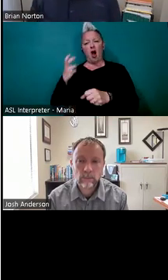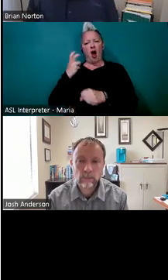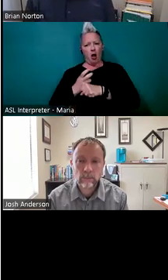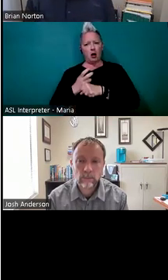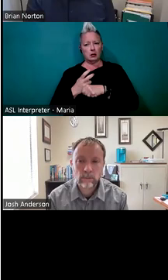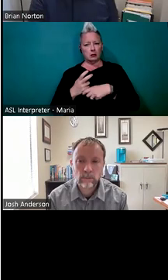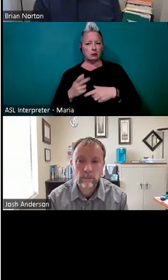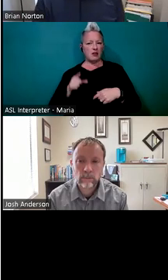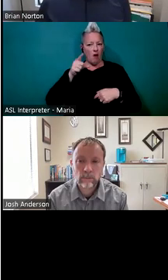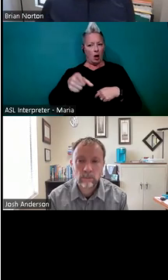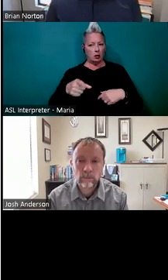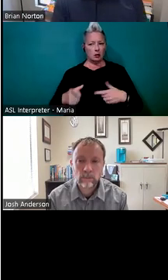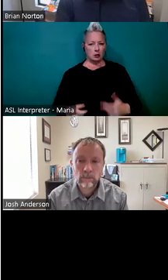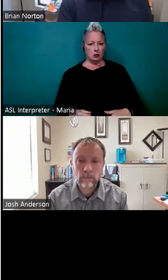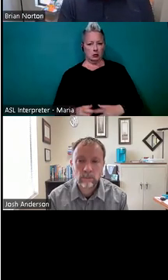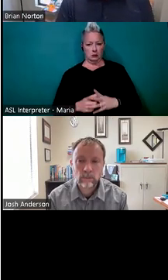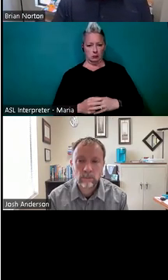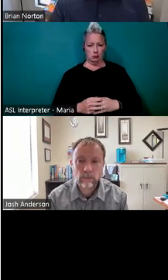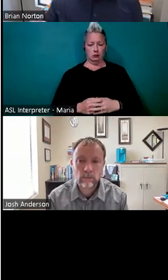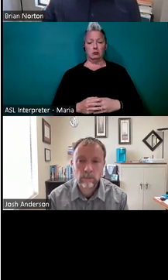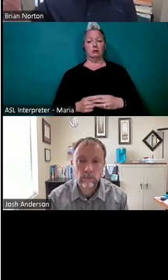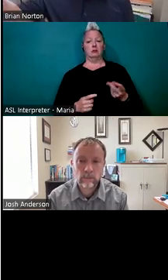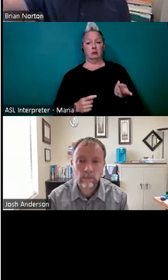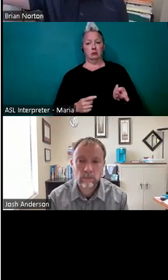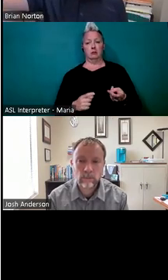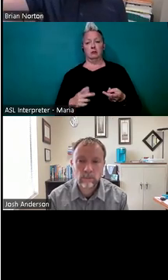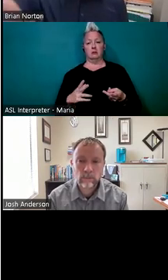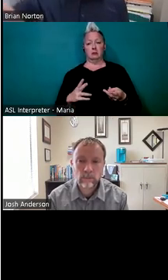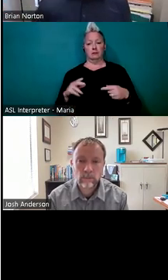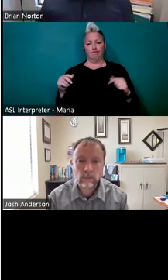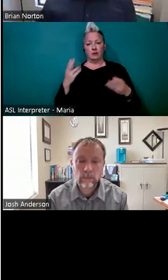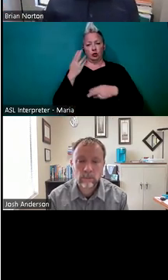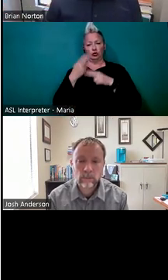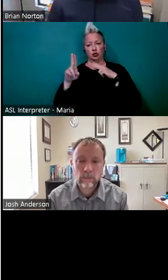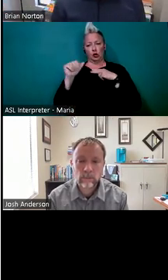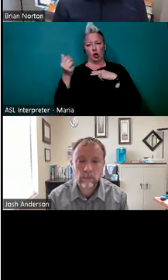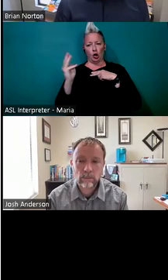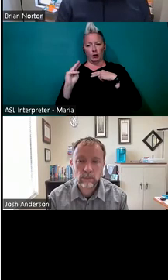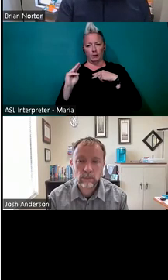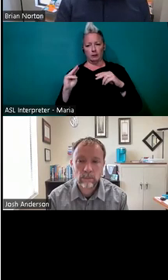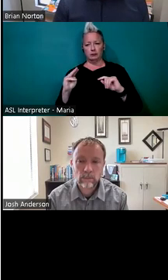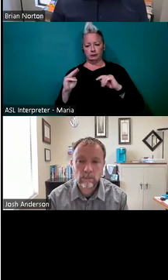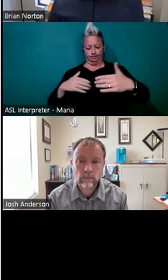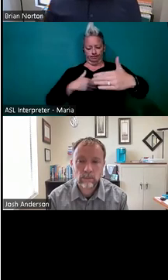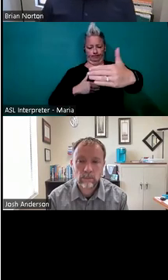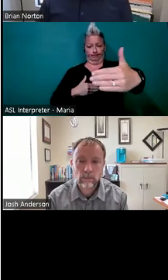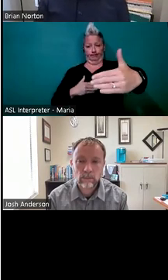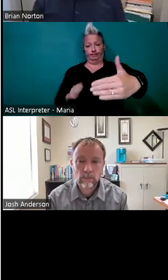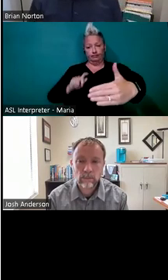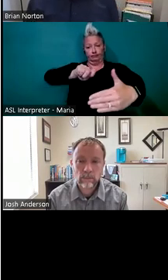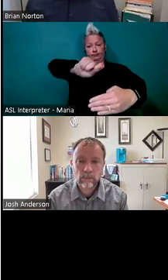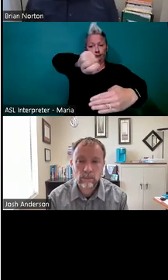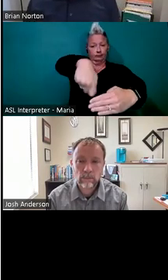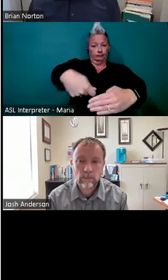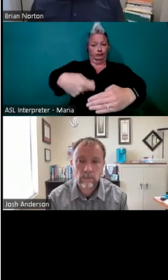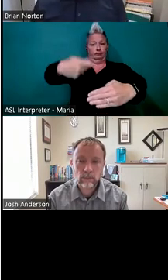challenging, um, because of dwarfism and not having that reach, um, that would be required to be able to get those things from the